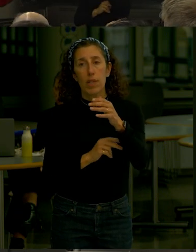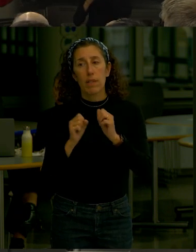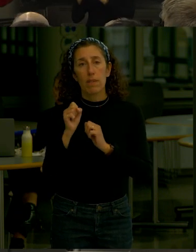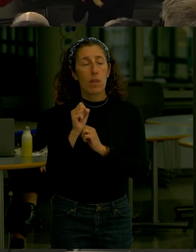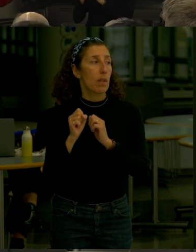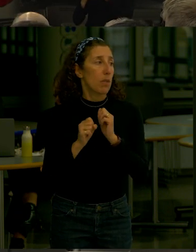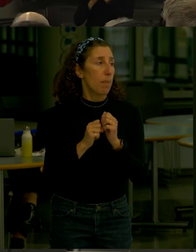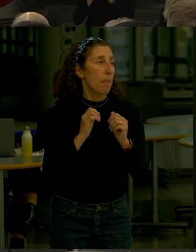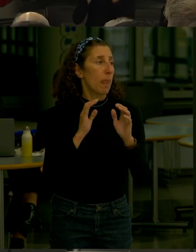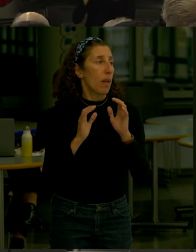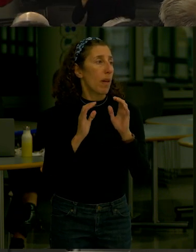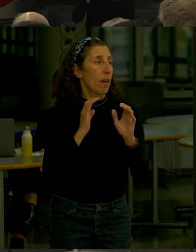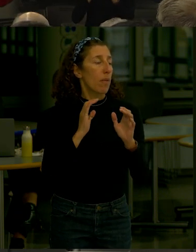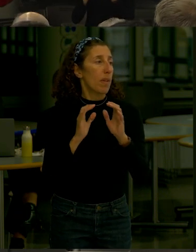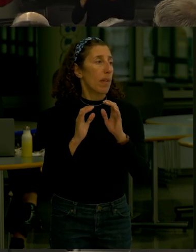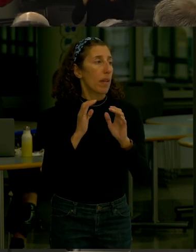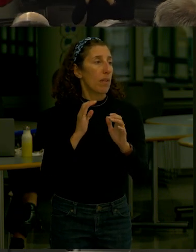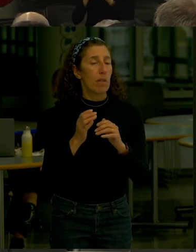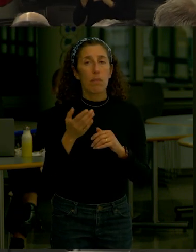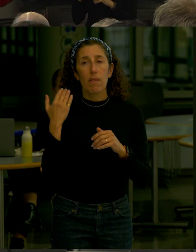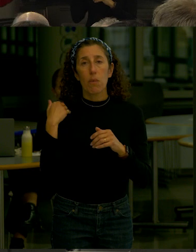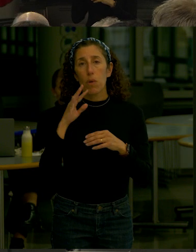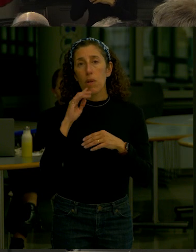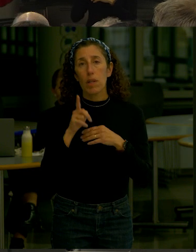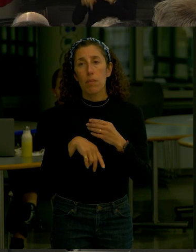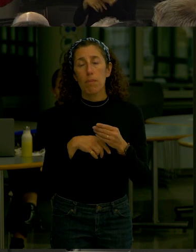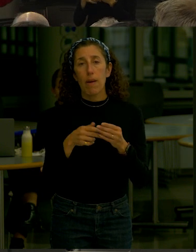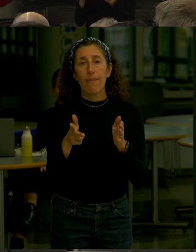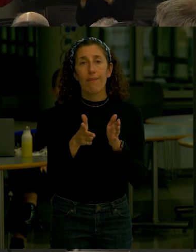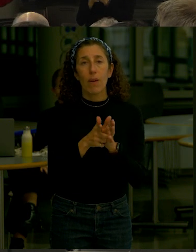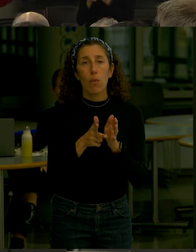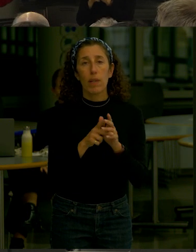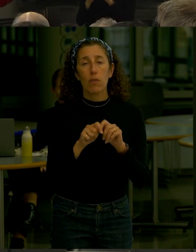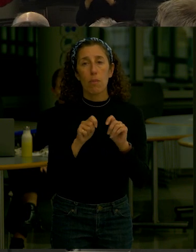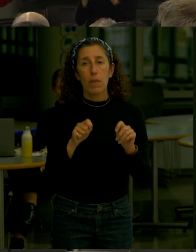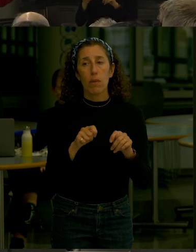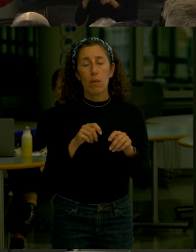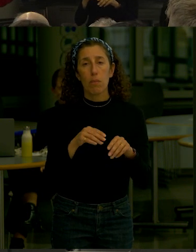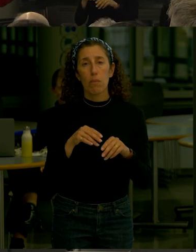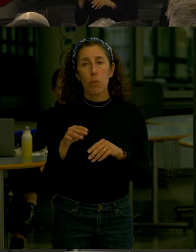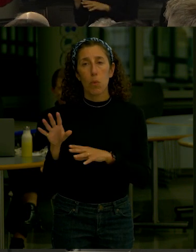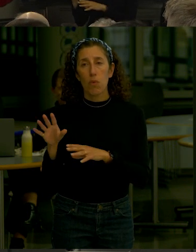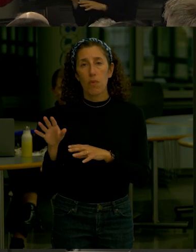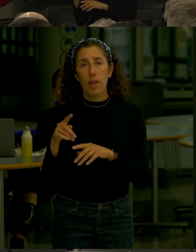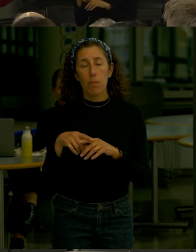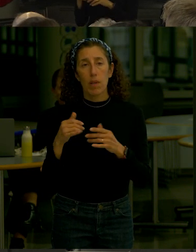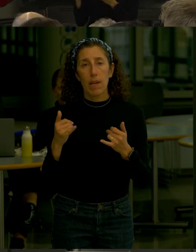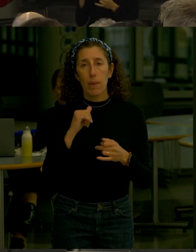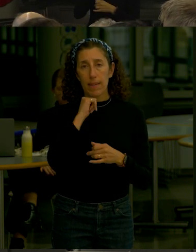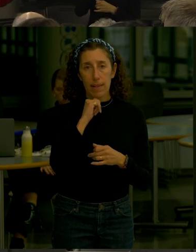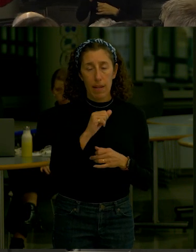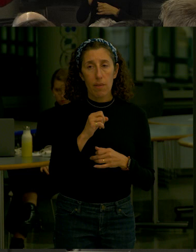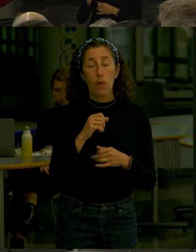when it all started with also The moving of the ferry terminal So my question is Was it considered